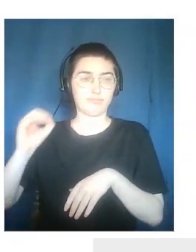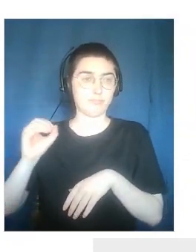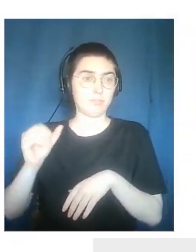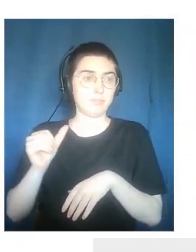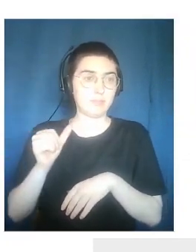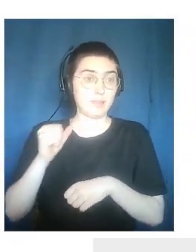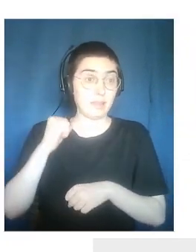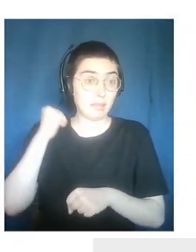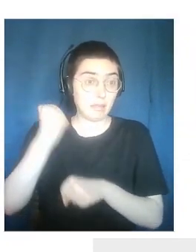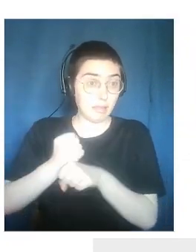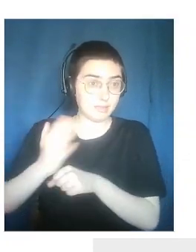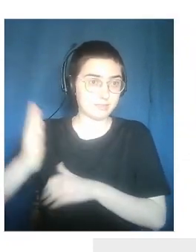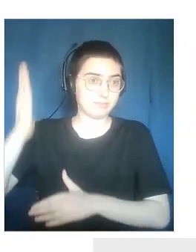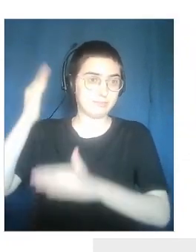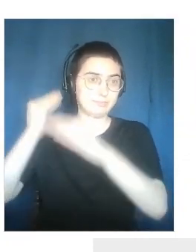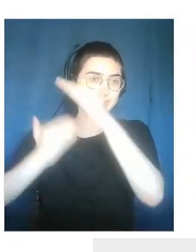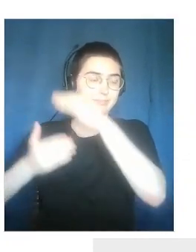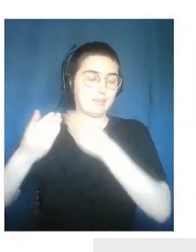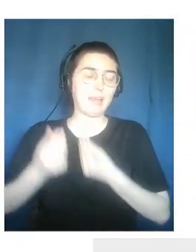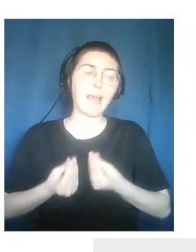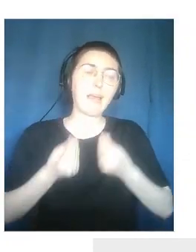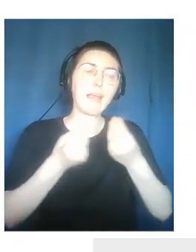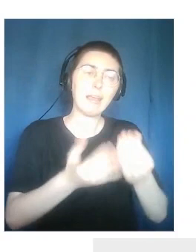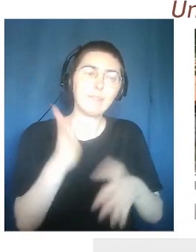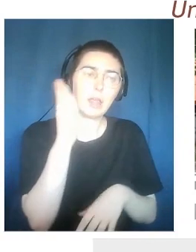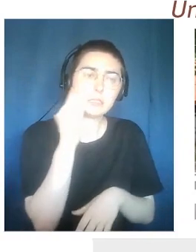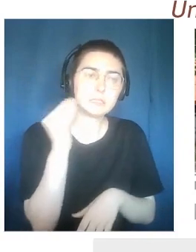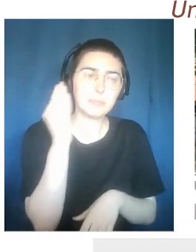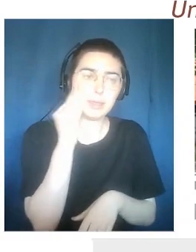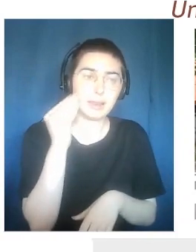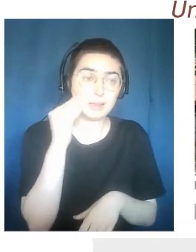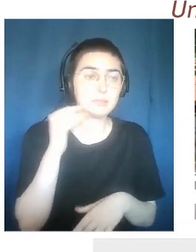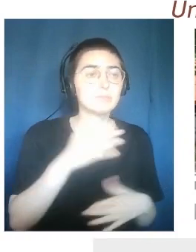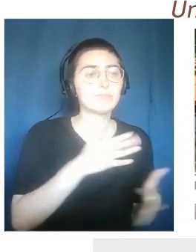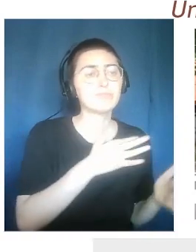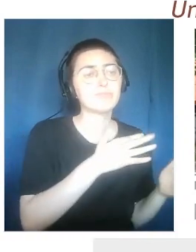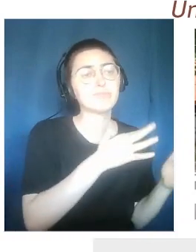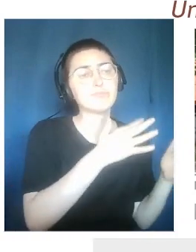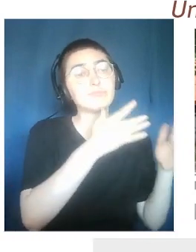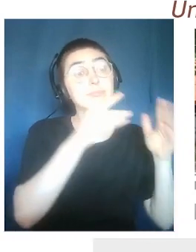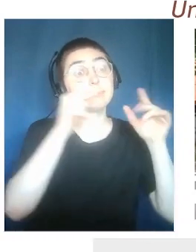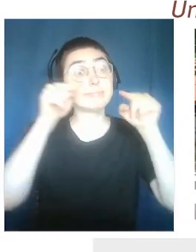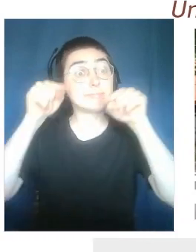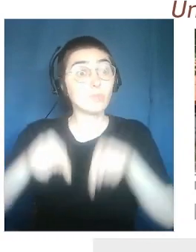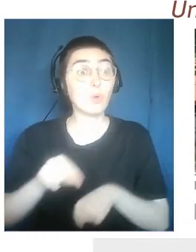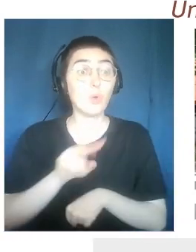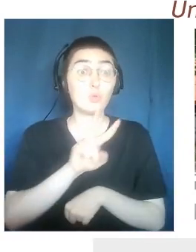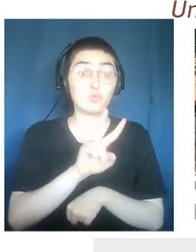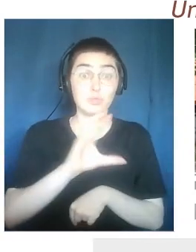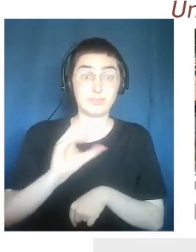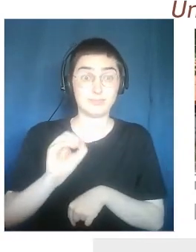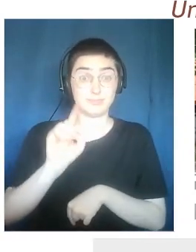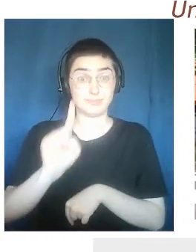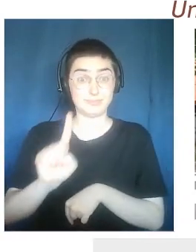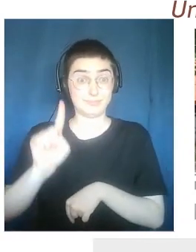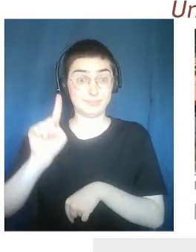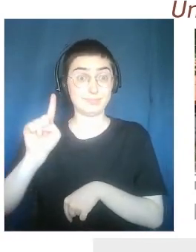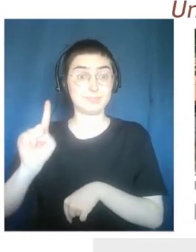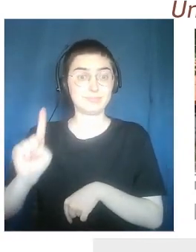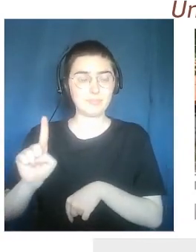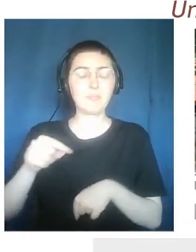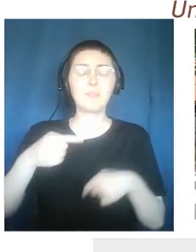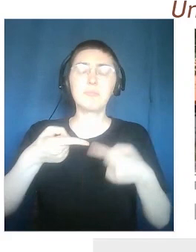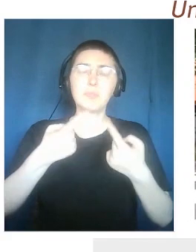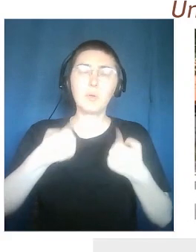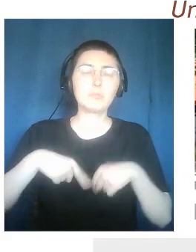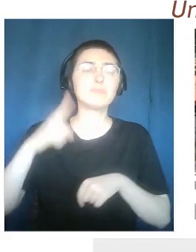those who people experienced back in the days in that specific moment. We moved also to urban